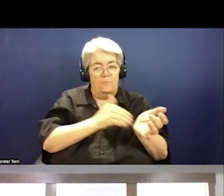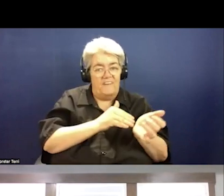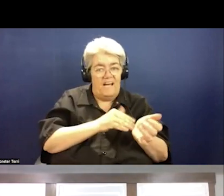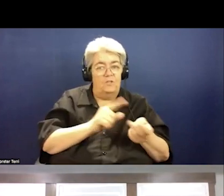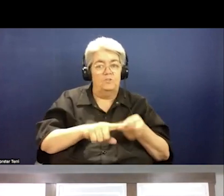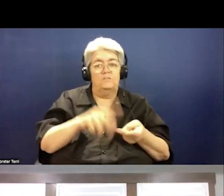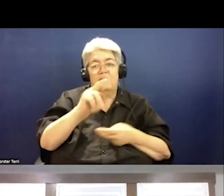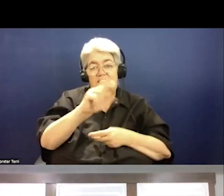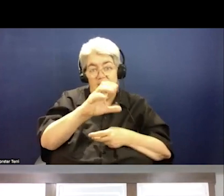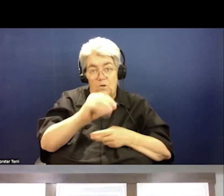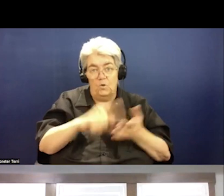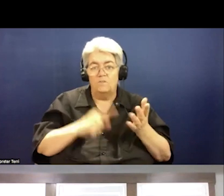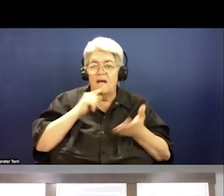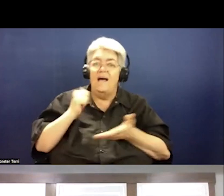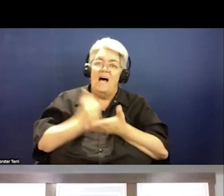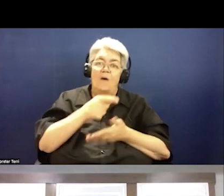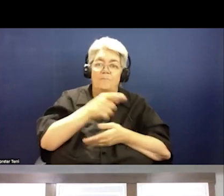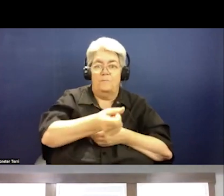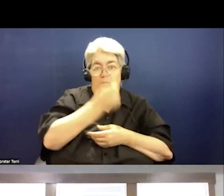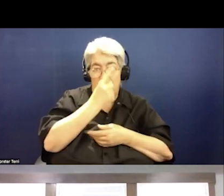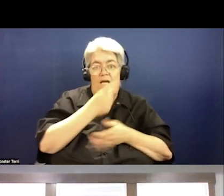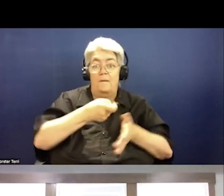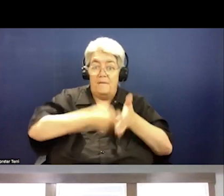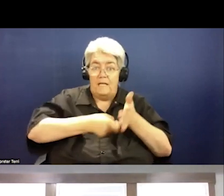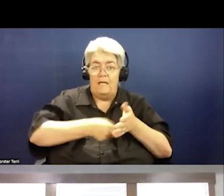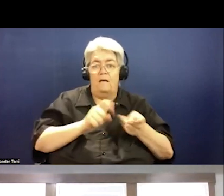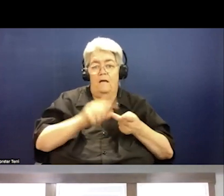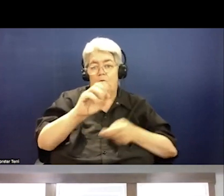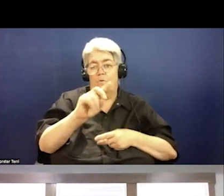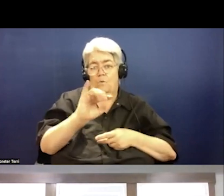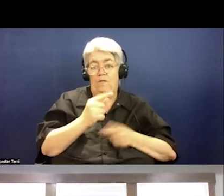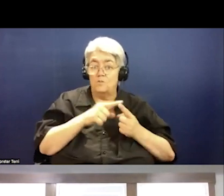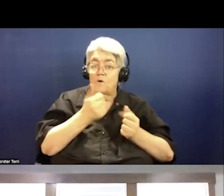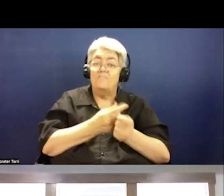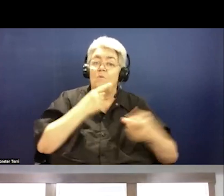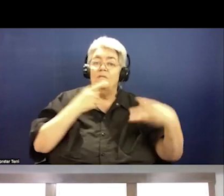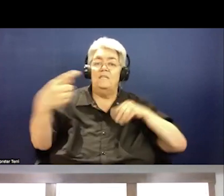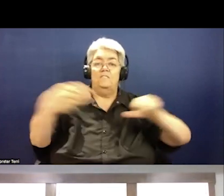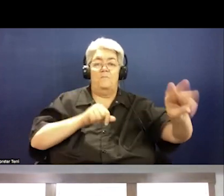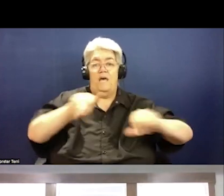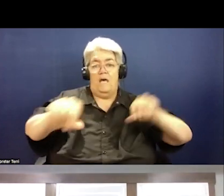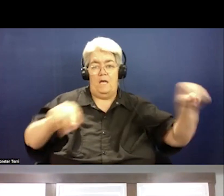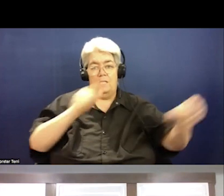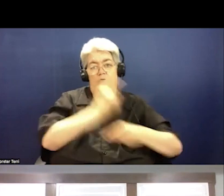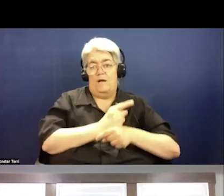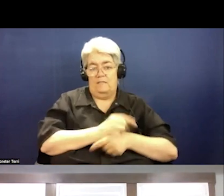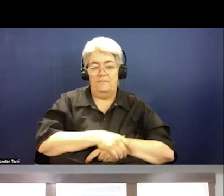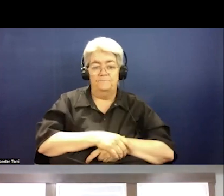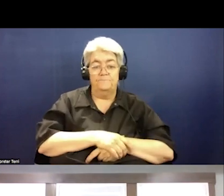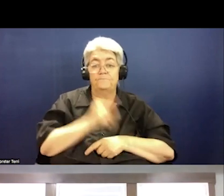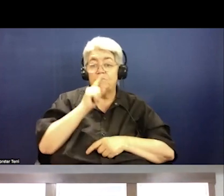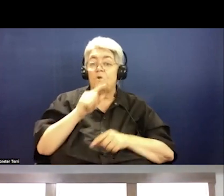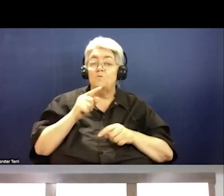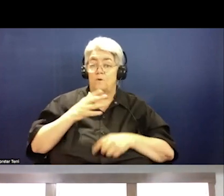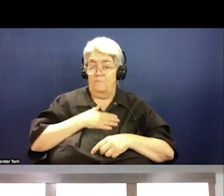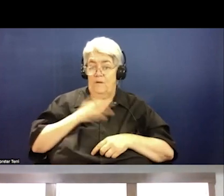others with billing and coding, because that will help everyone get the reimbursement they deserve for services. So you can look to our website